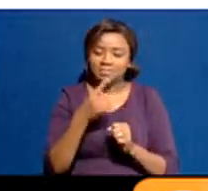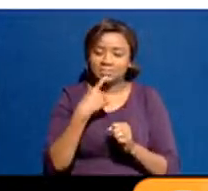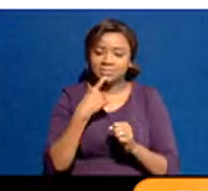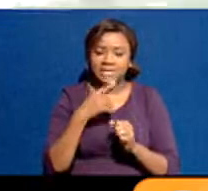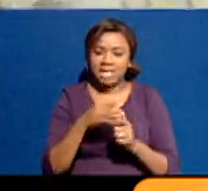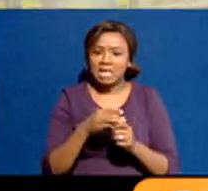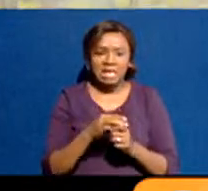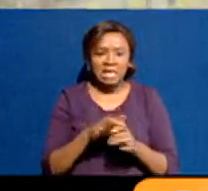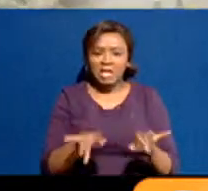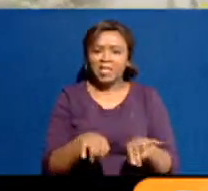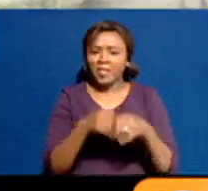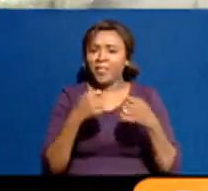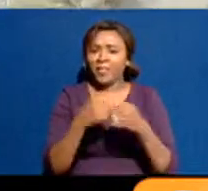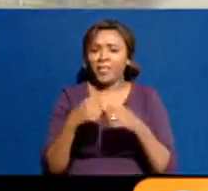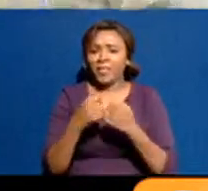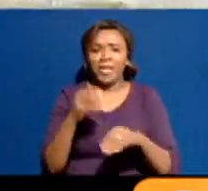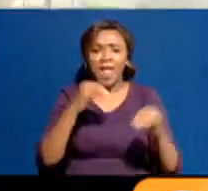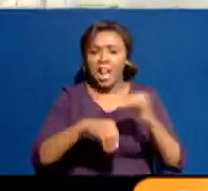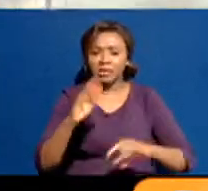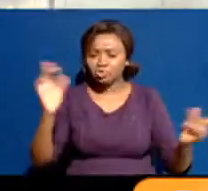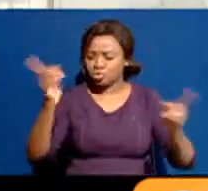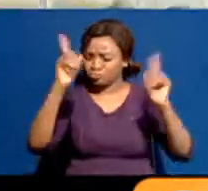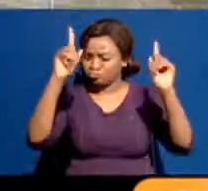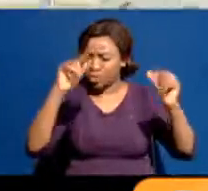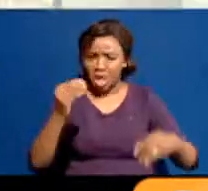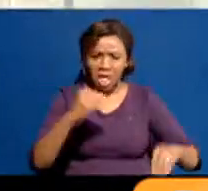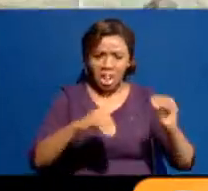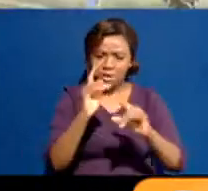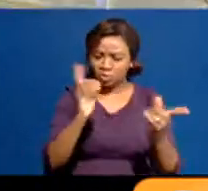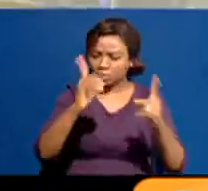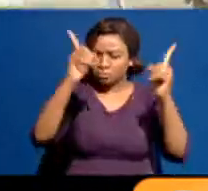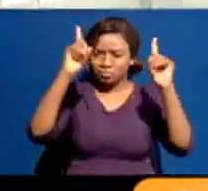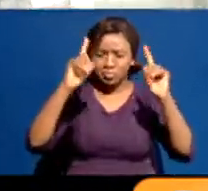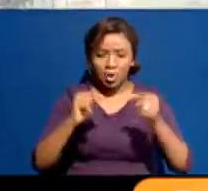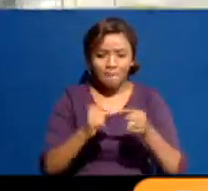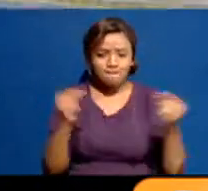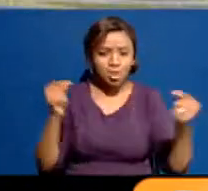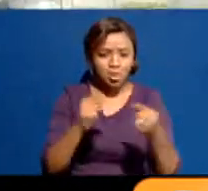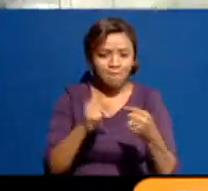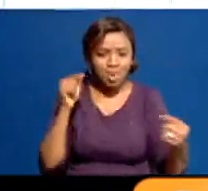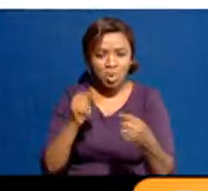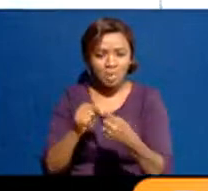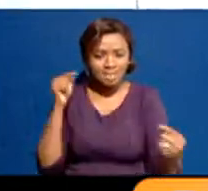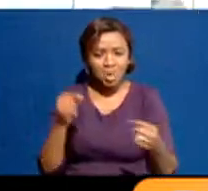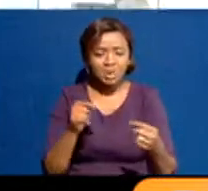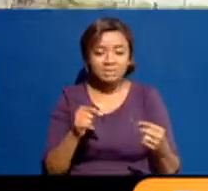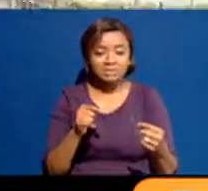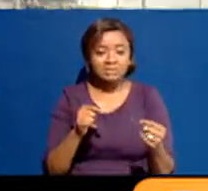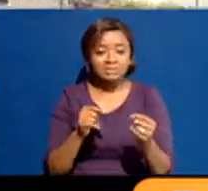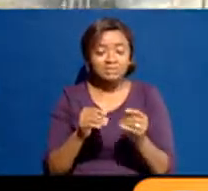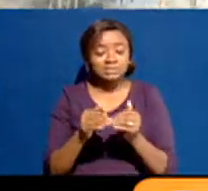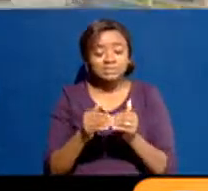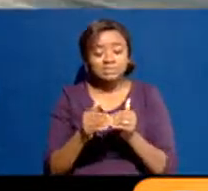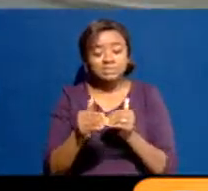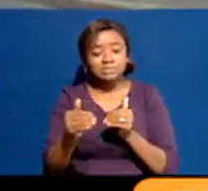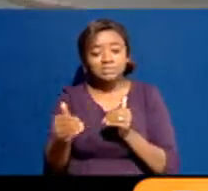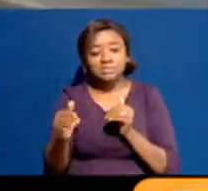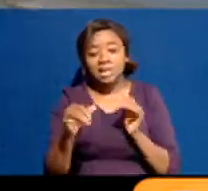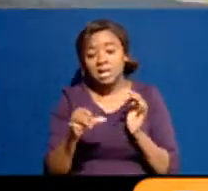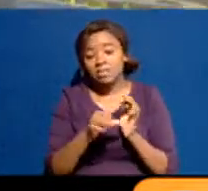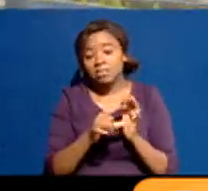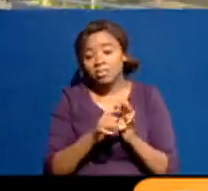more evident. If, as is charged, the election was manipulated, that the